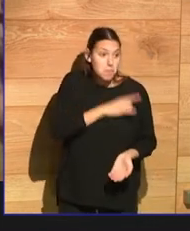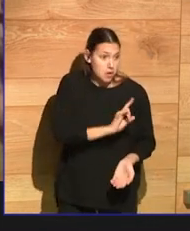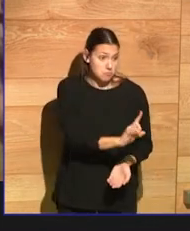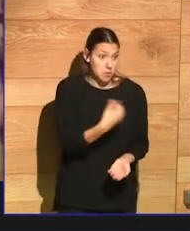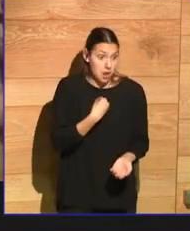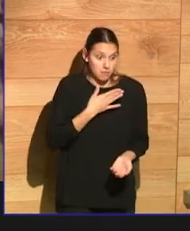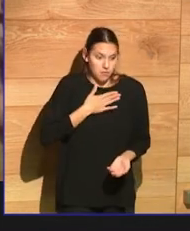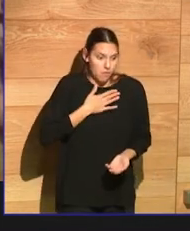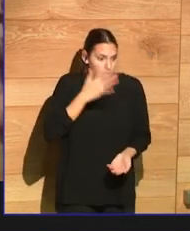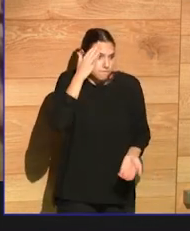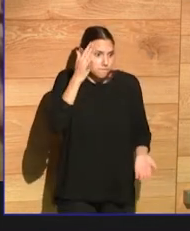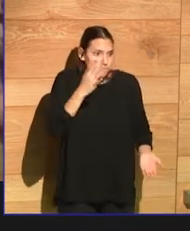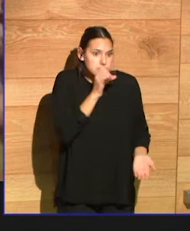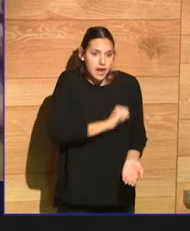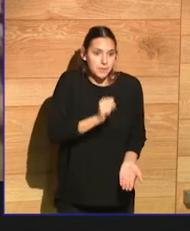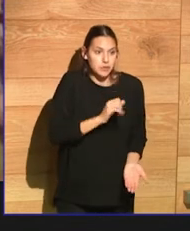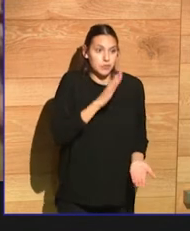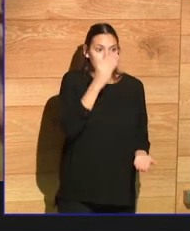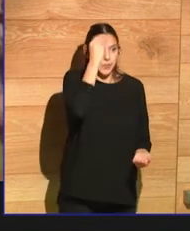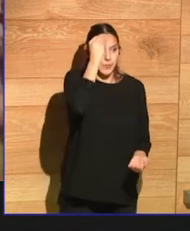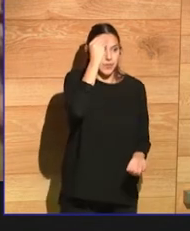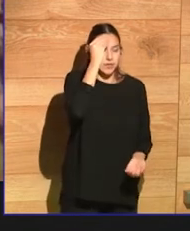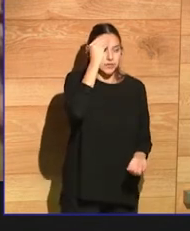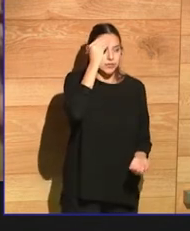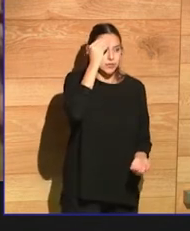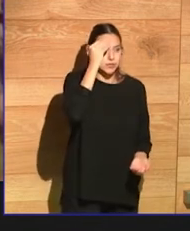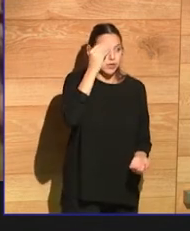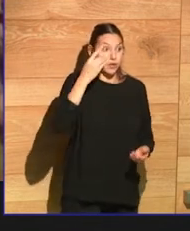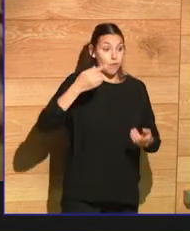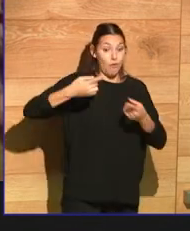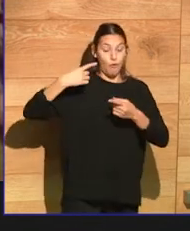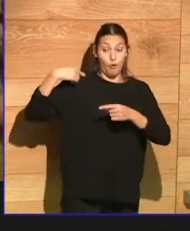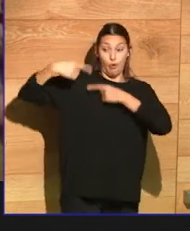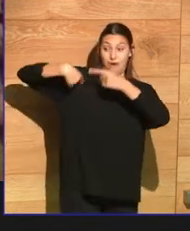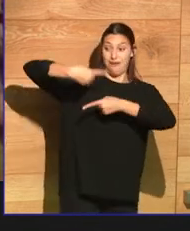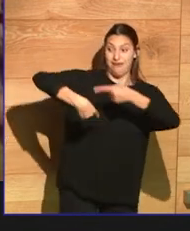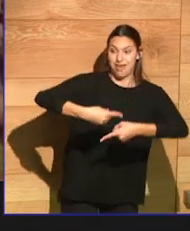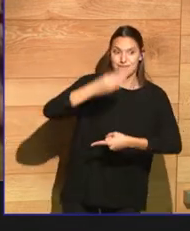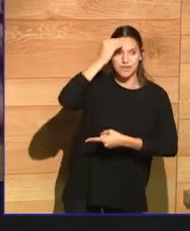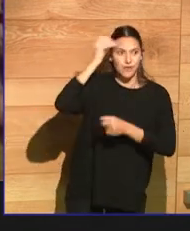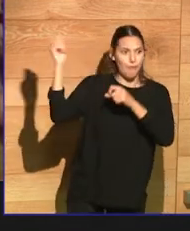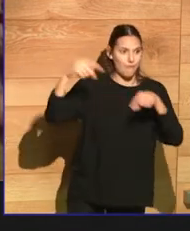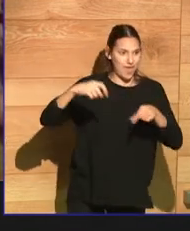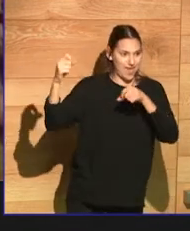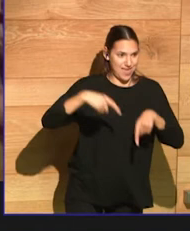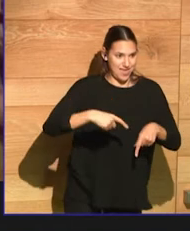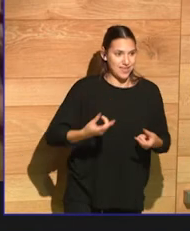think most of our ancestors were migratory people. And so I think that's